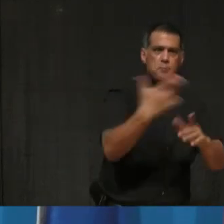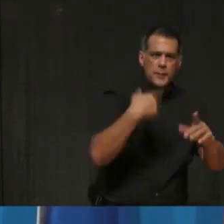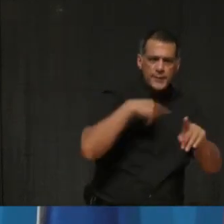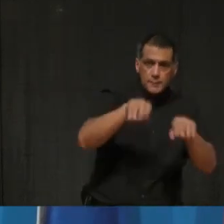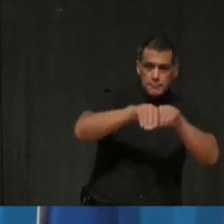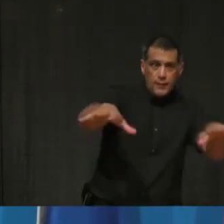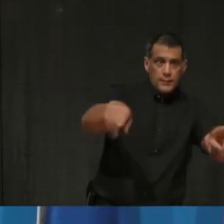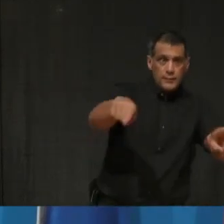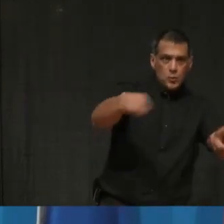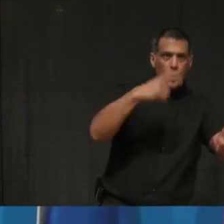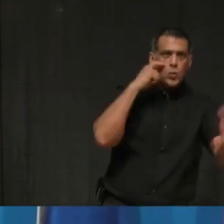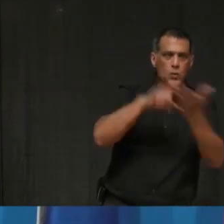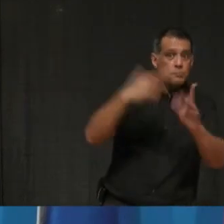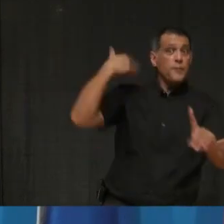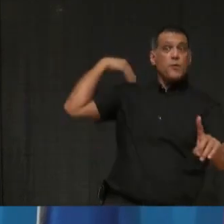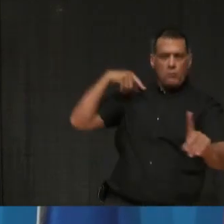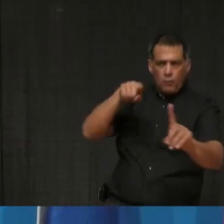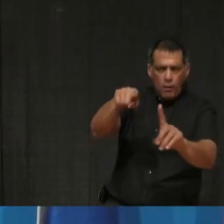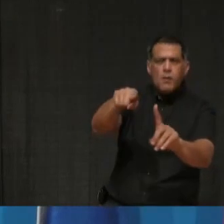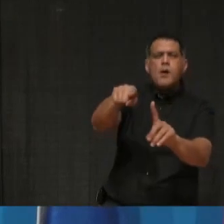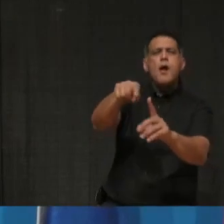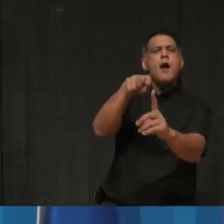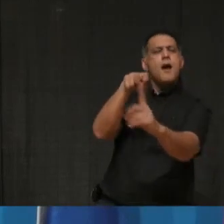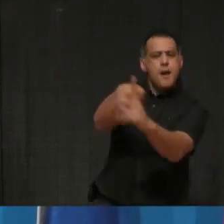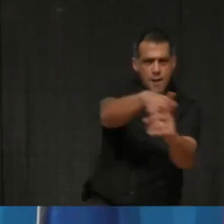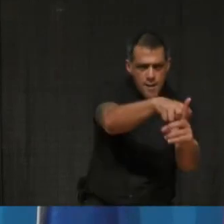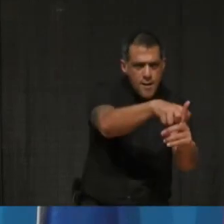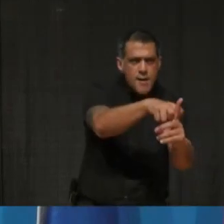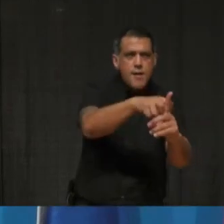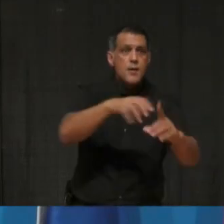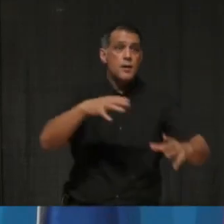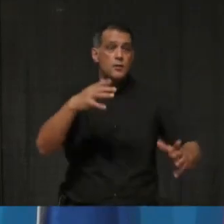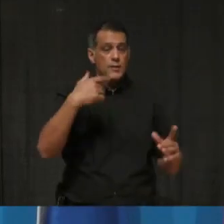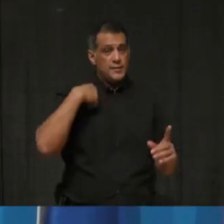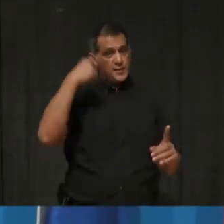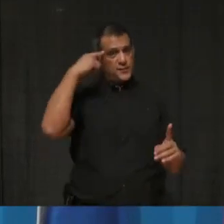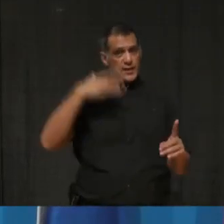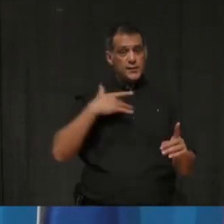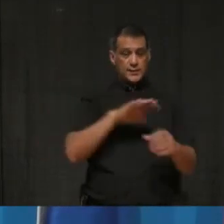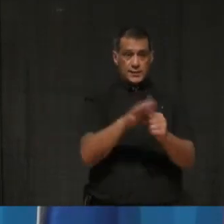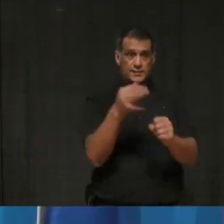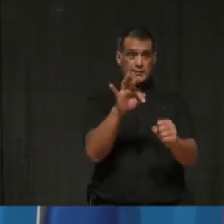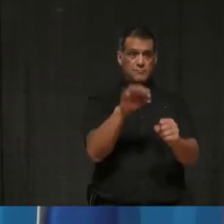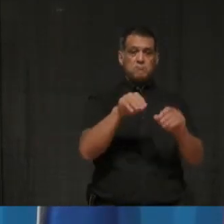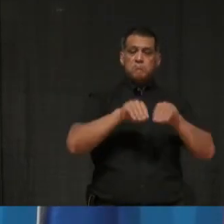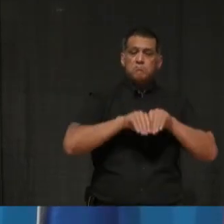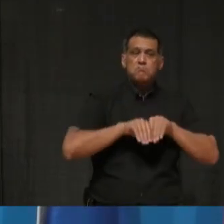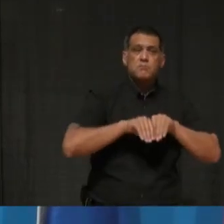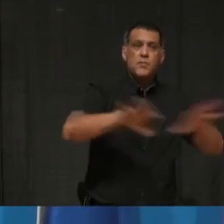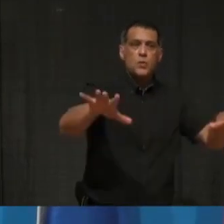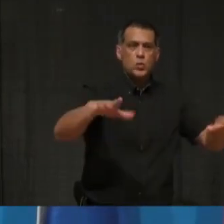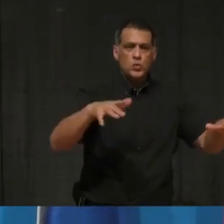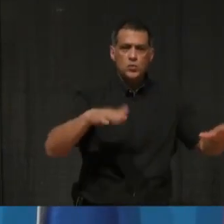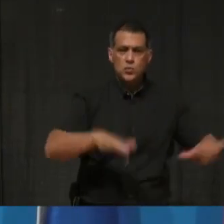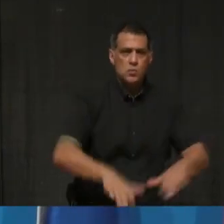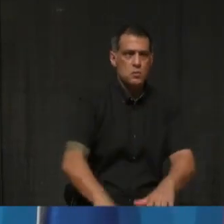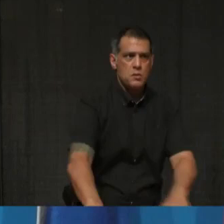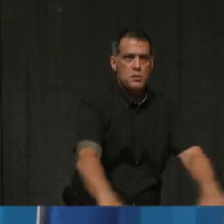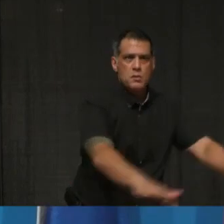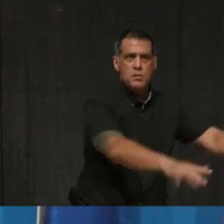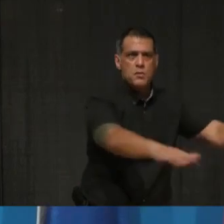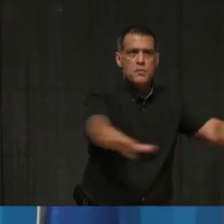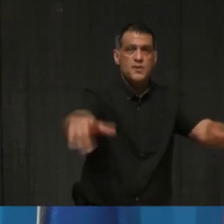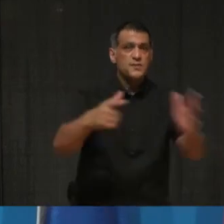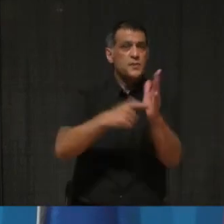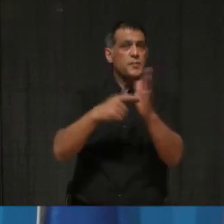uh, in the course of, uh, of an outbreak. We do know that this is a disease that spreads very insidiously. Uh, it, uh, on occasion can spread from person